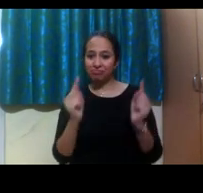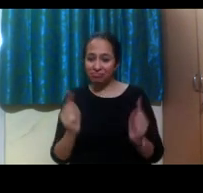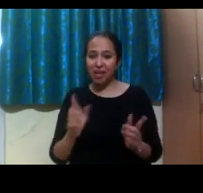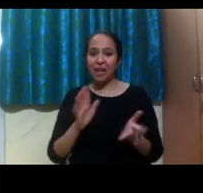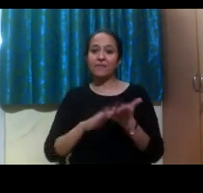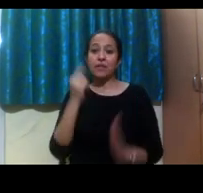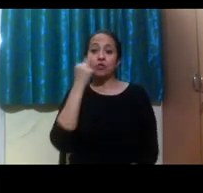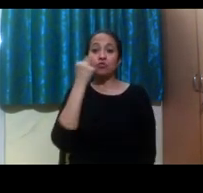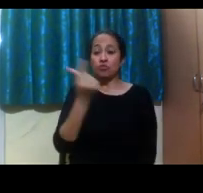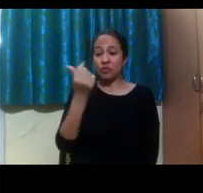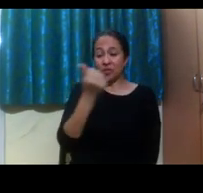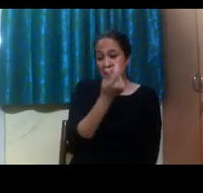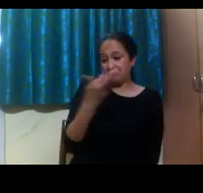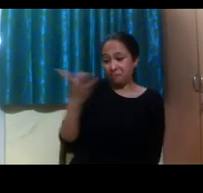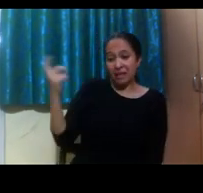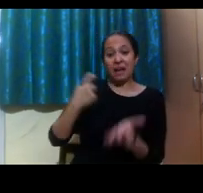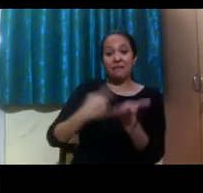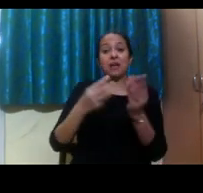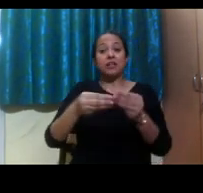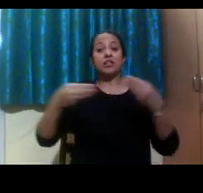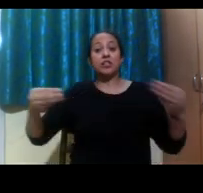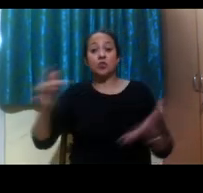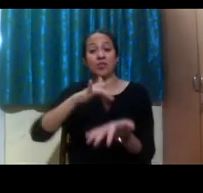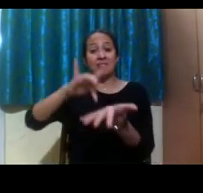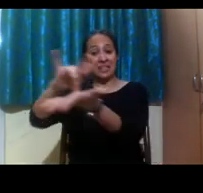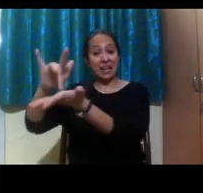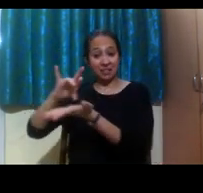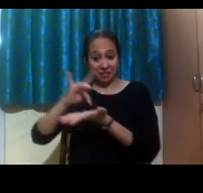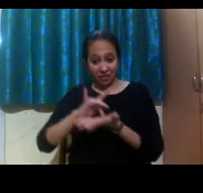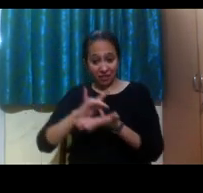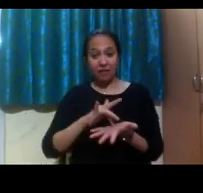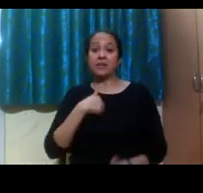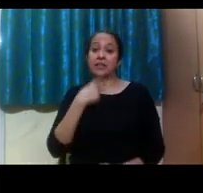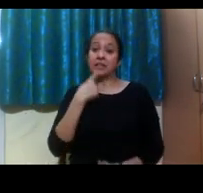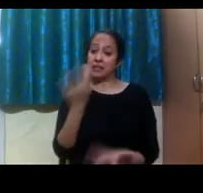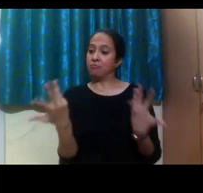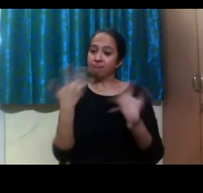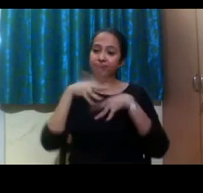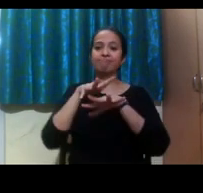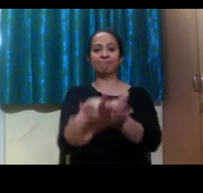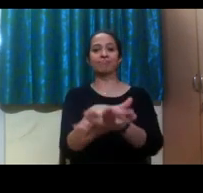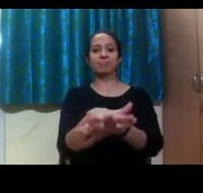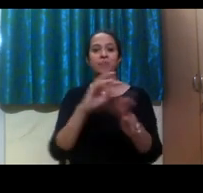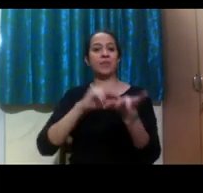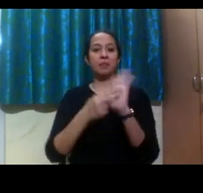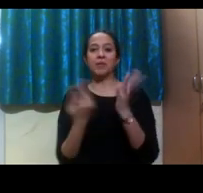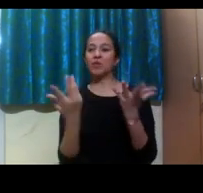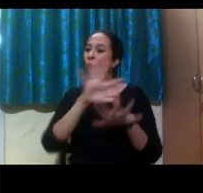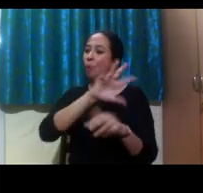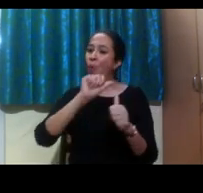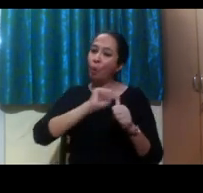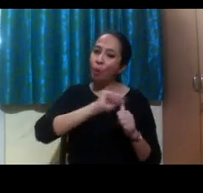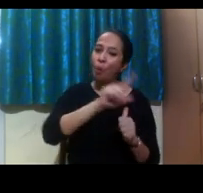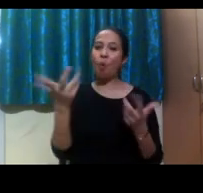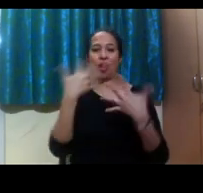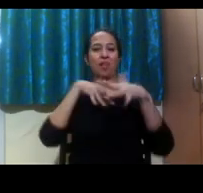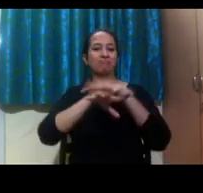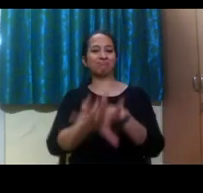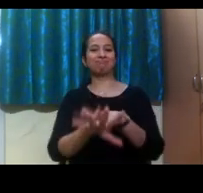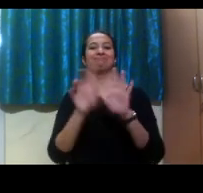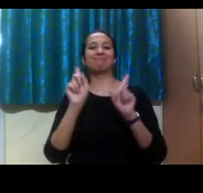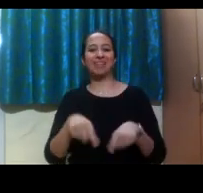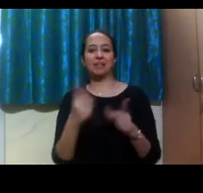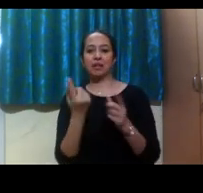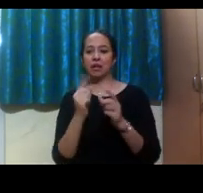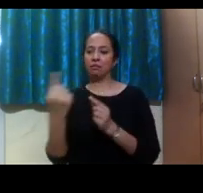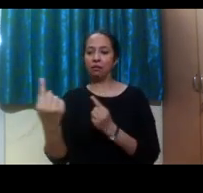Disability Resource Centers at those universities, we believe in proactive inclusion. We don't believe in waiting for you to have to request something or having to